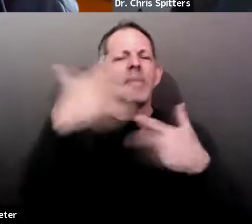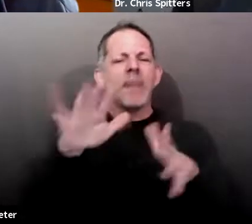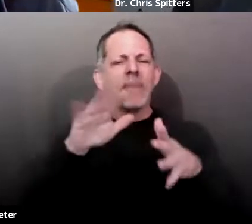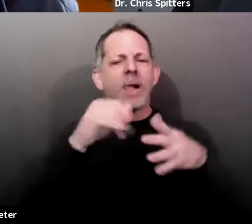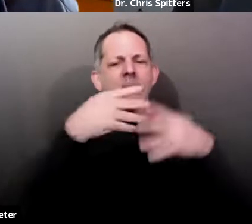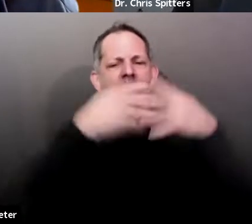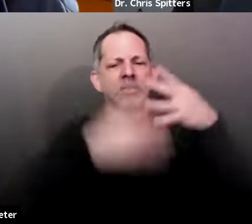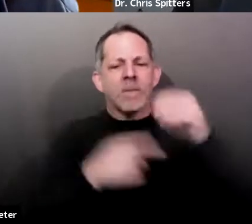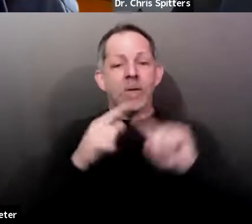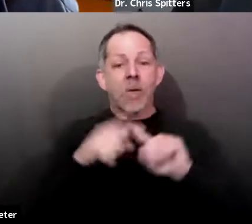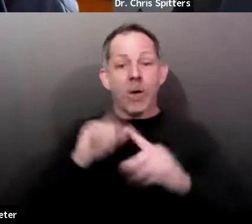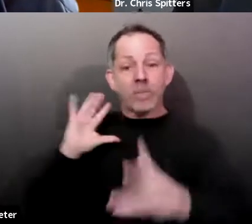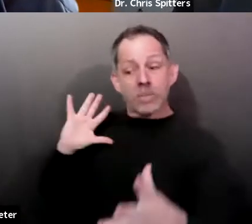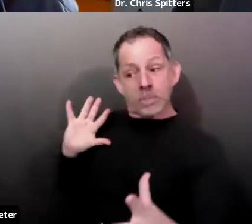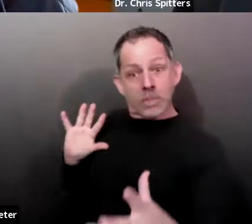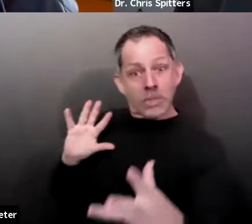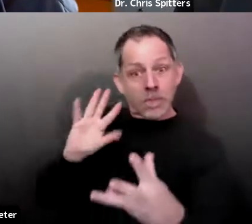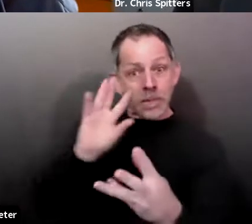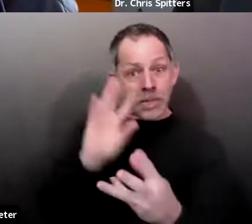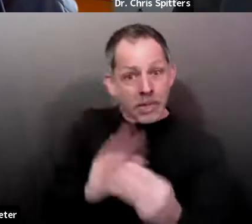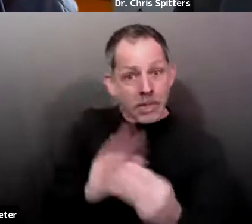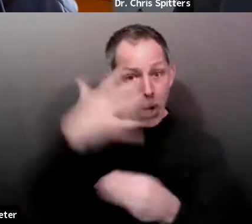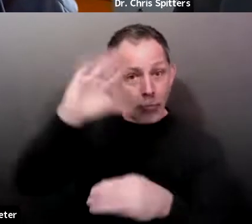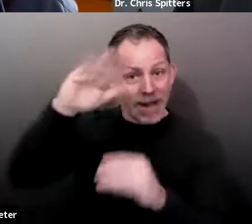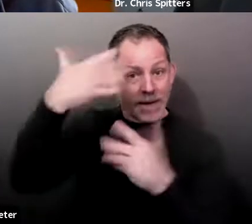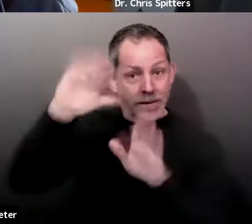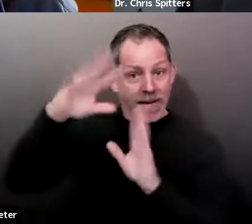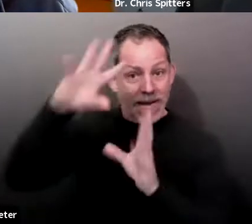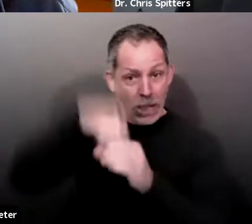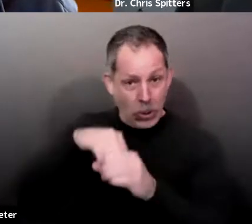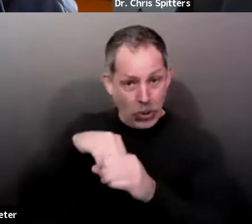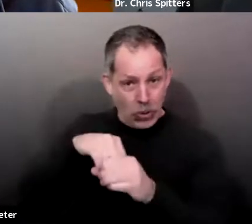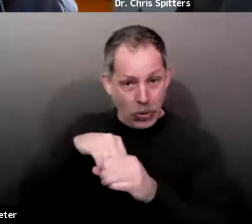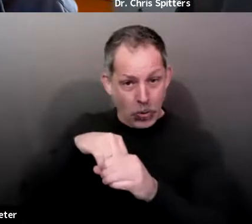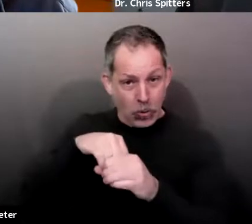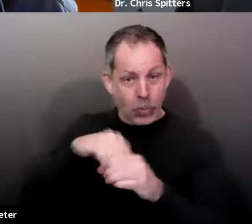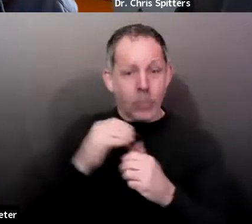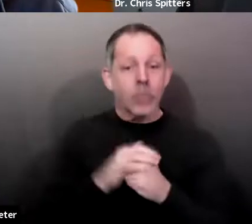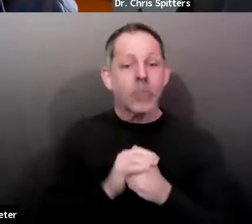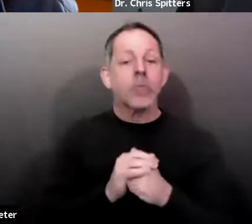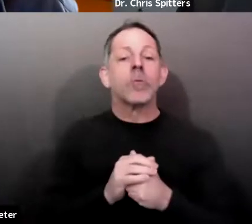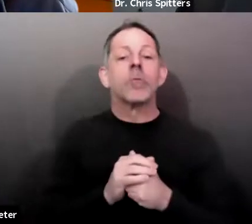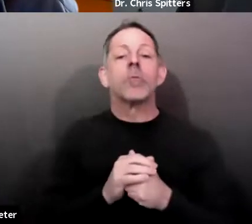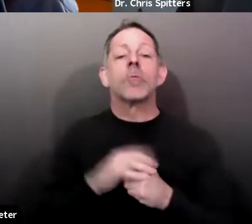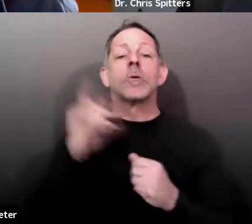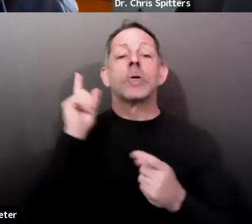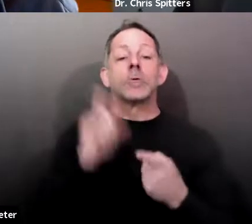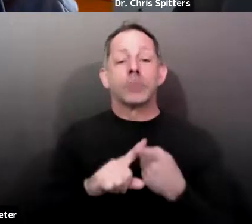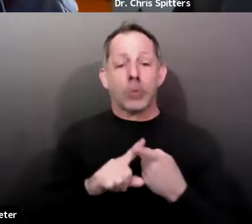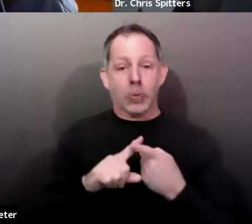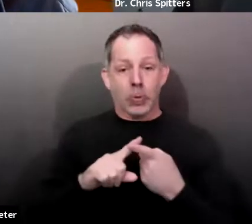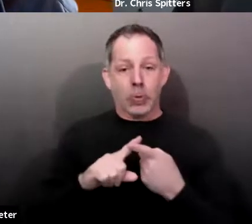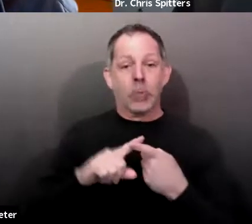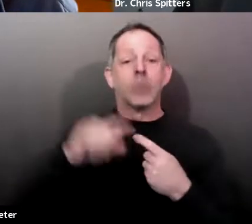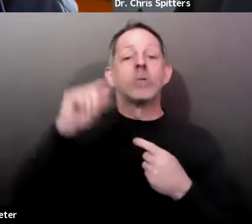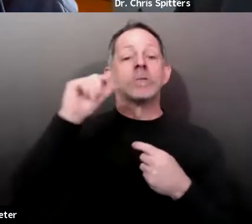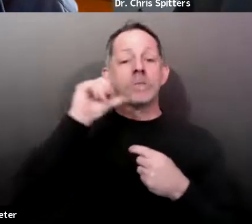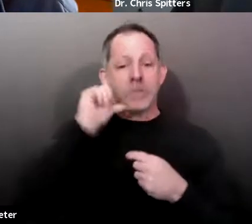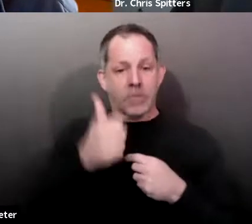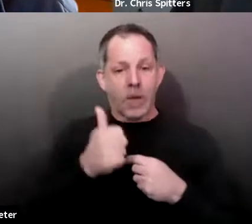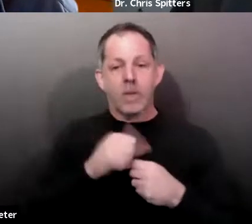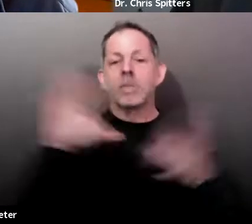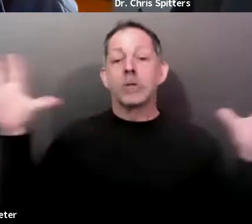cumulatively from day zero through that day tomorrow, when those gates open, that's 300,000 of whom